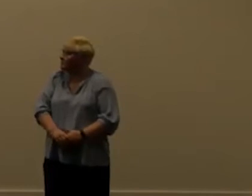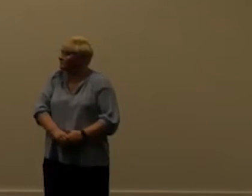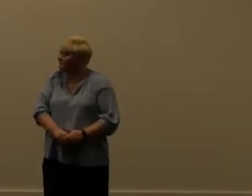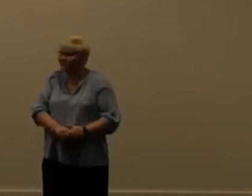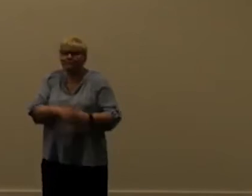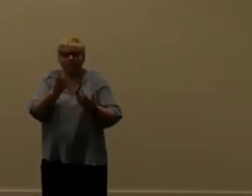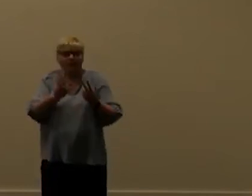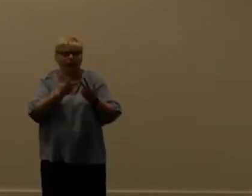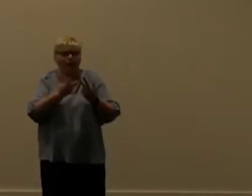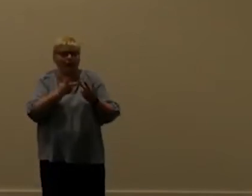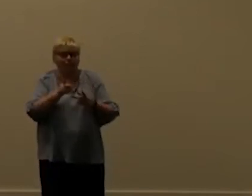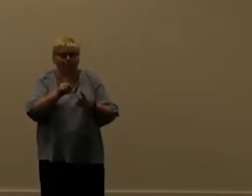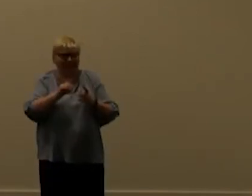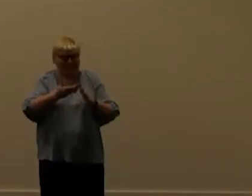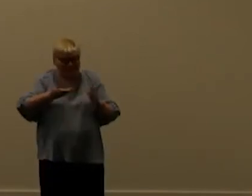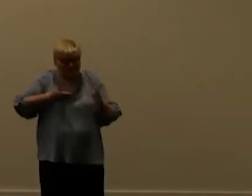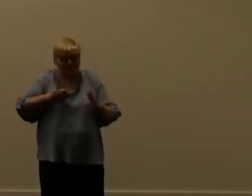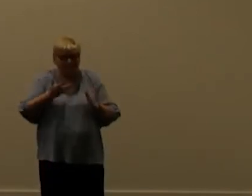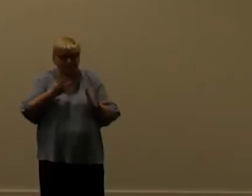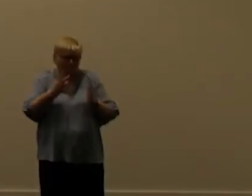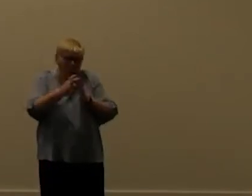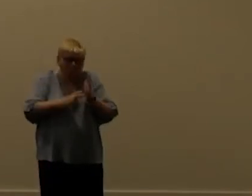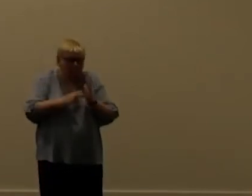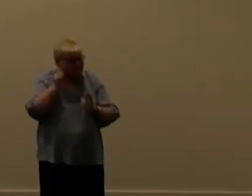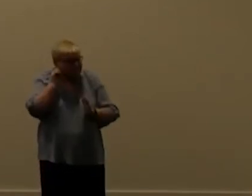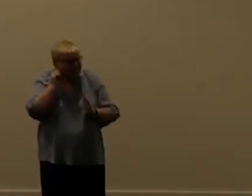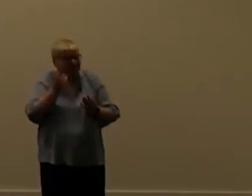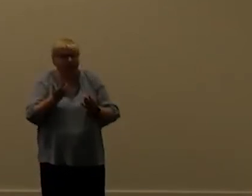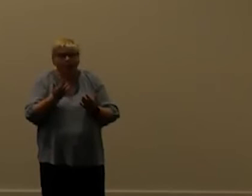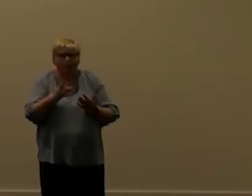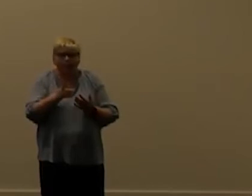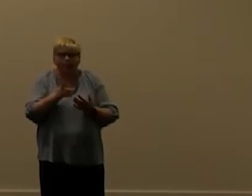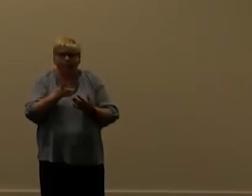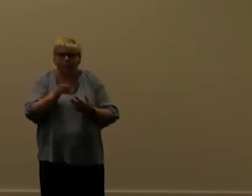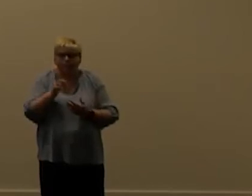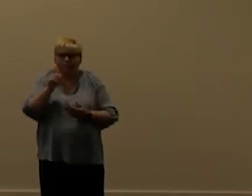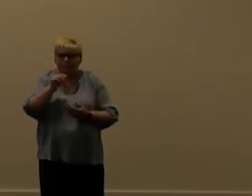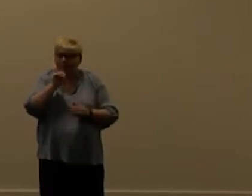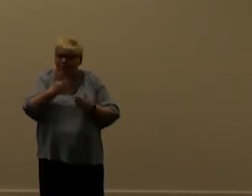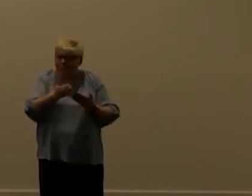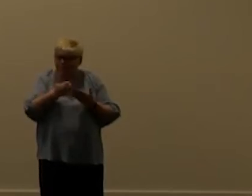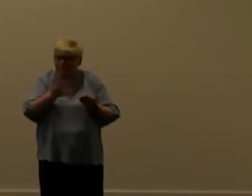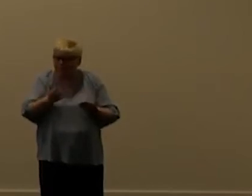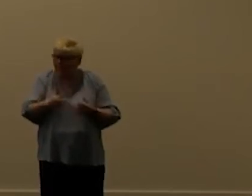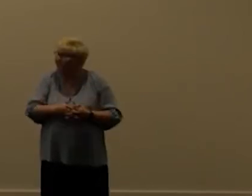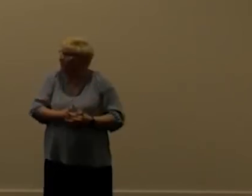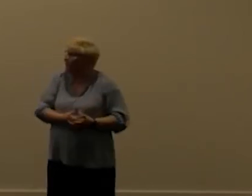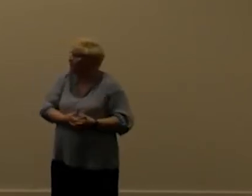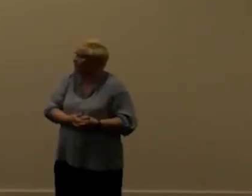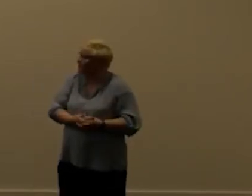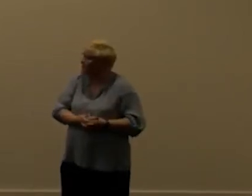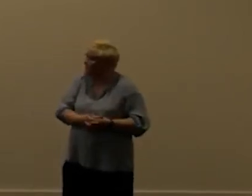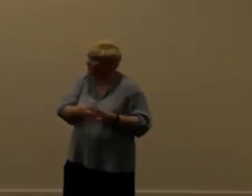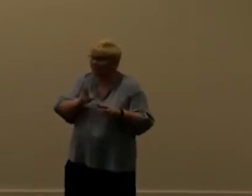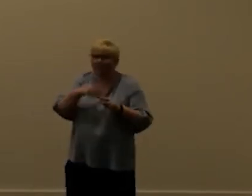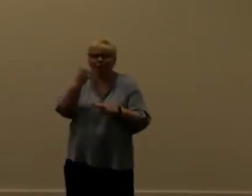another thing i'm going entitlement some some notes and tips do note that a batch doesn't help you if